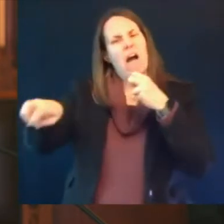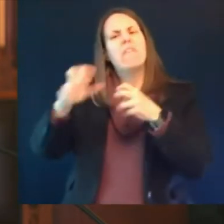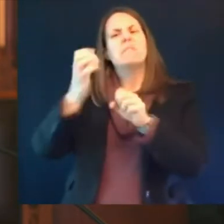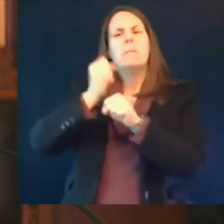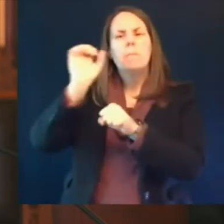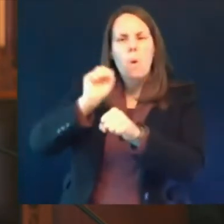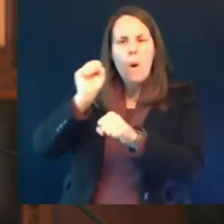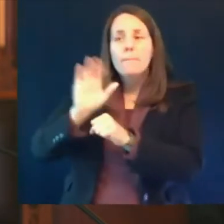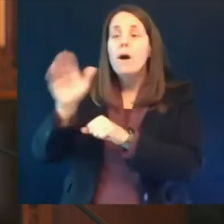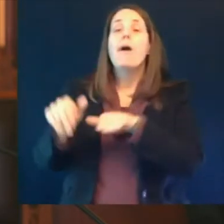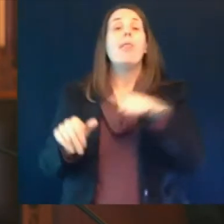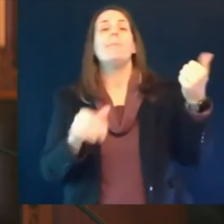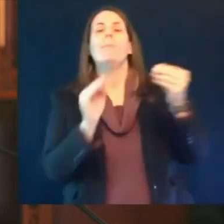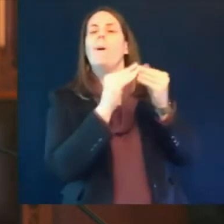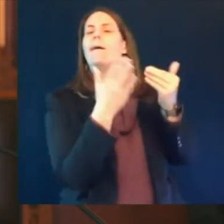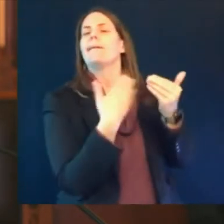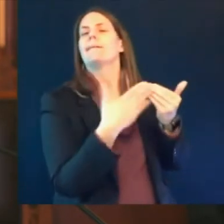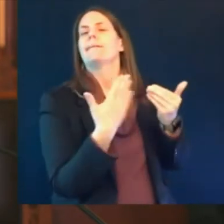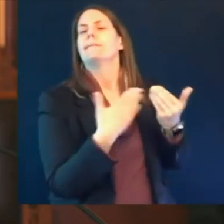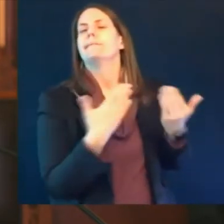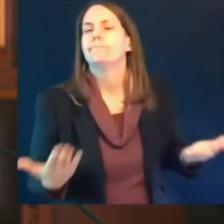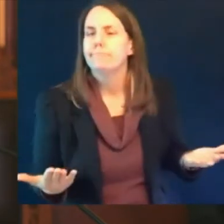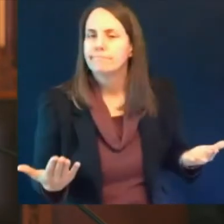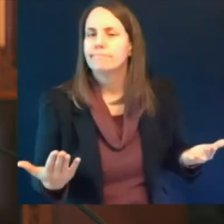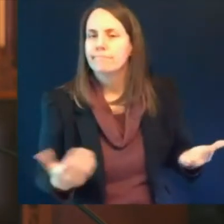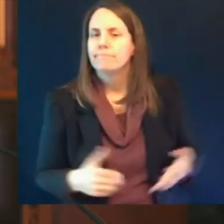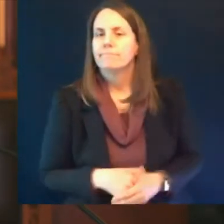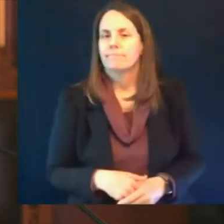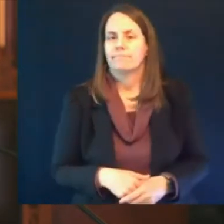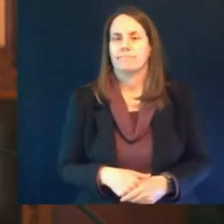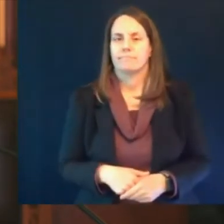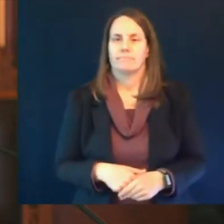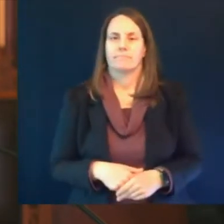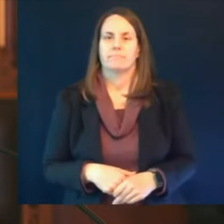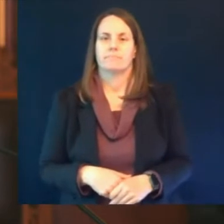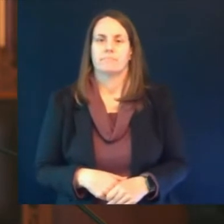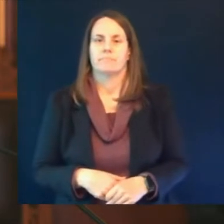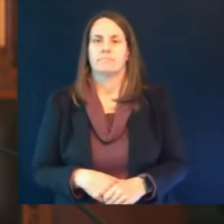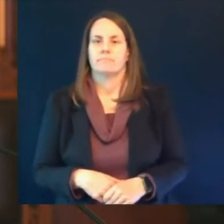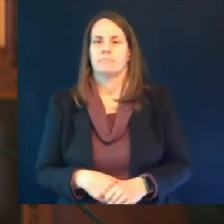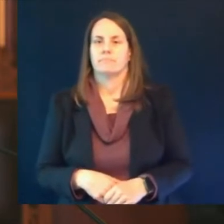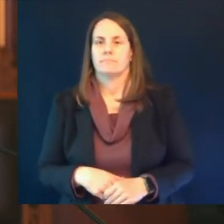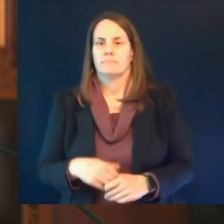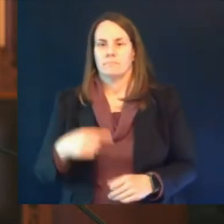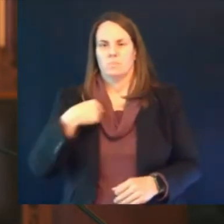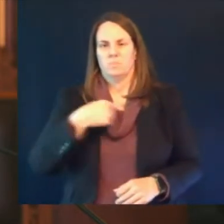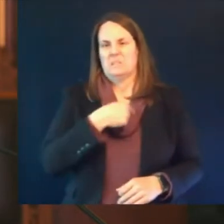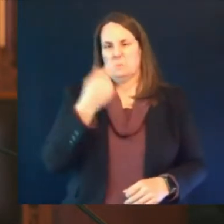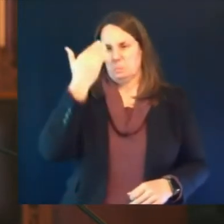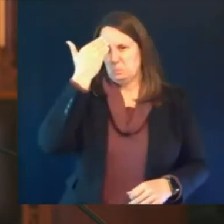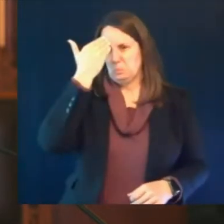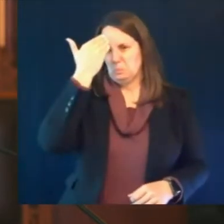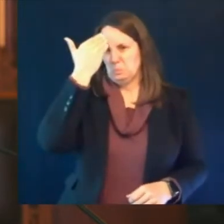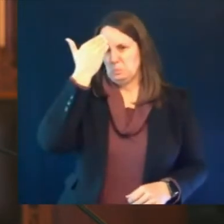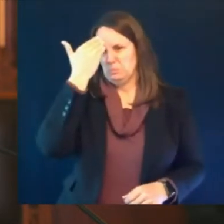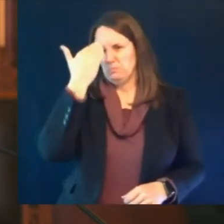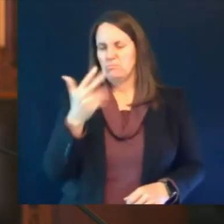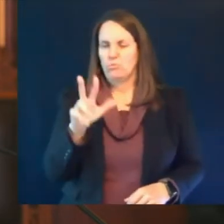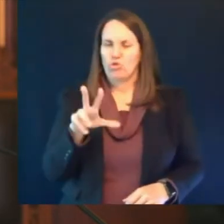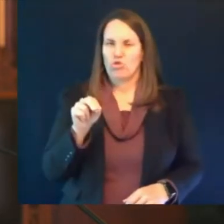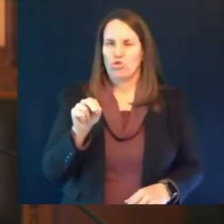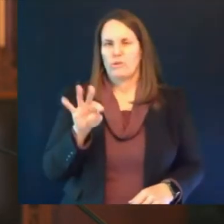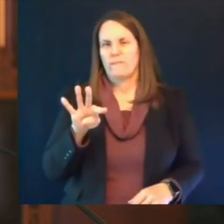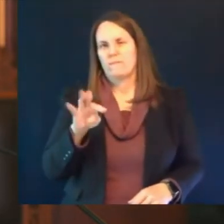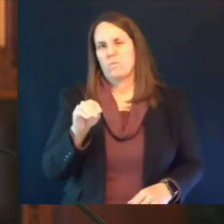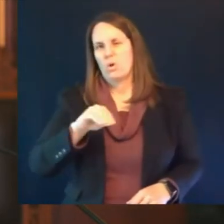was going to be the easy part of this those were going to be the very eager people who wanted to be first in line there'll be a